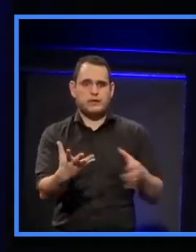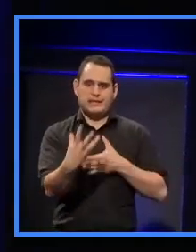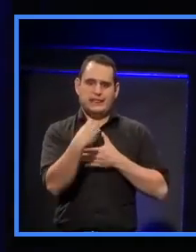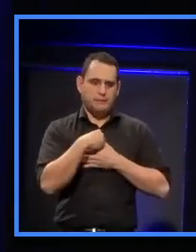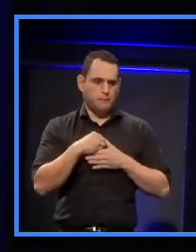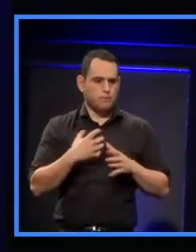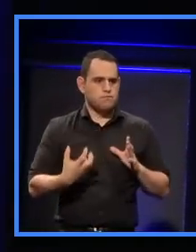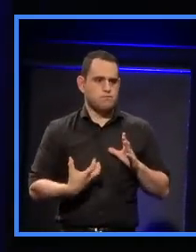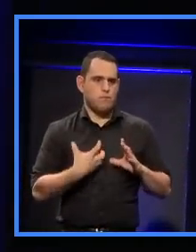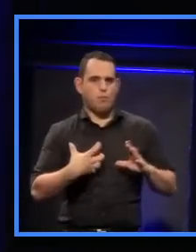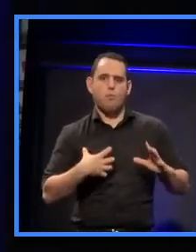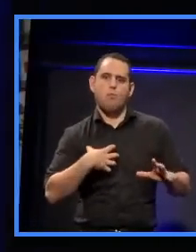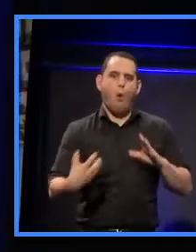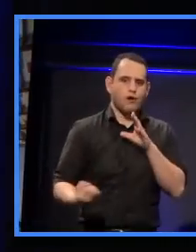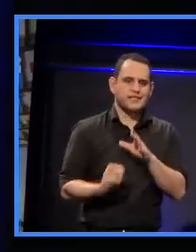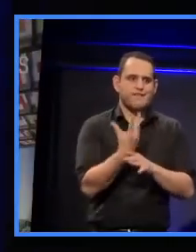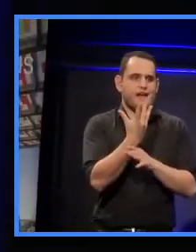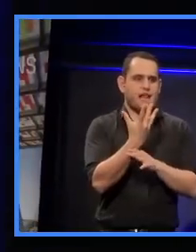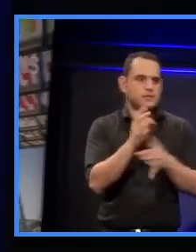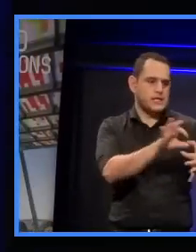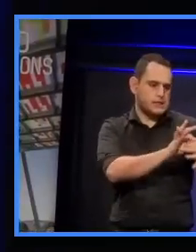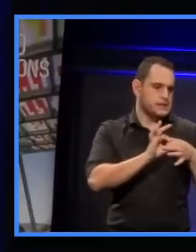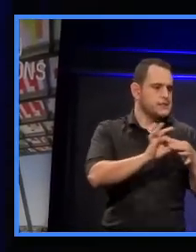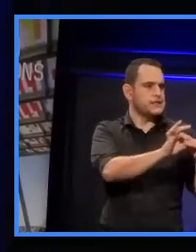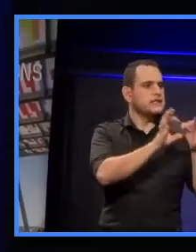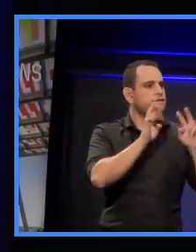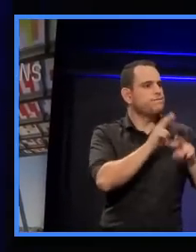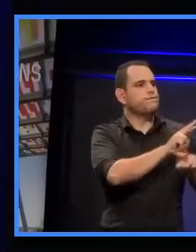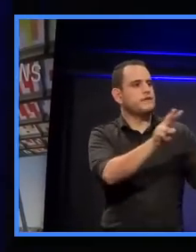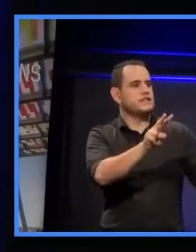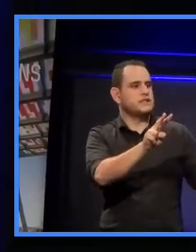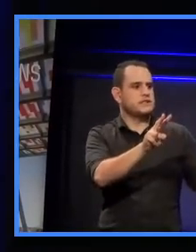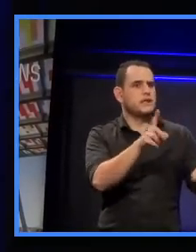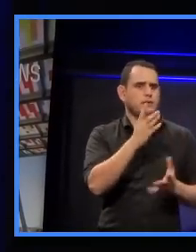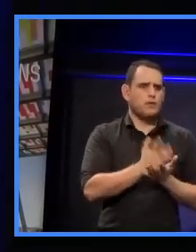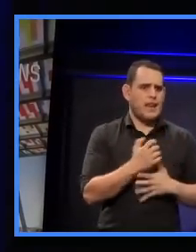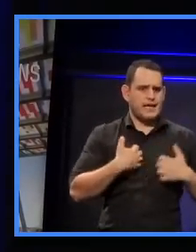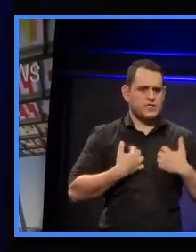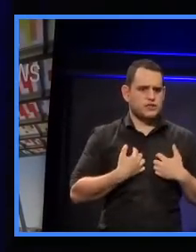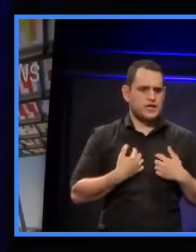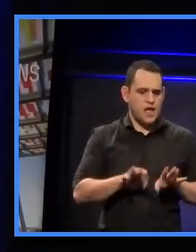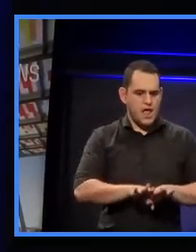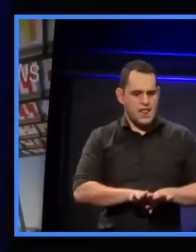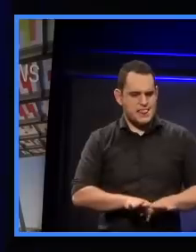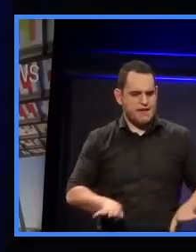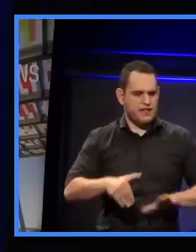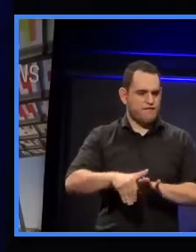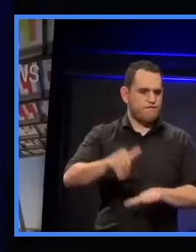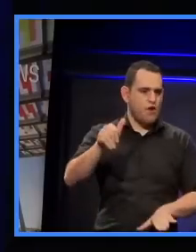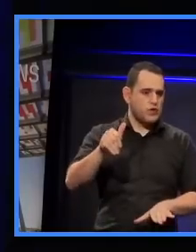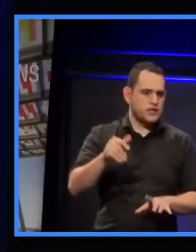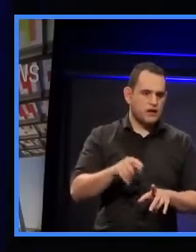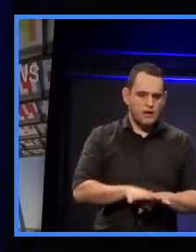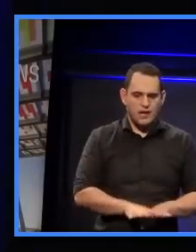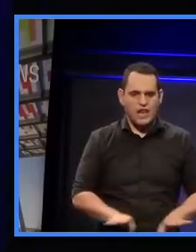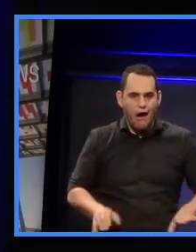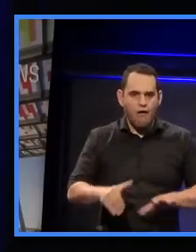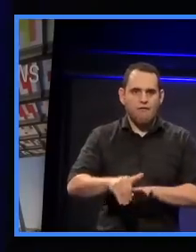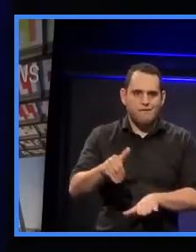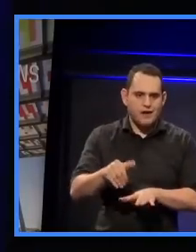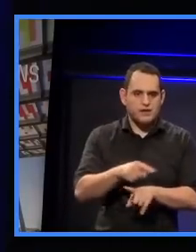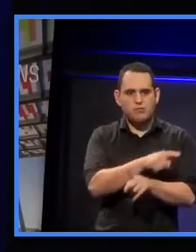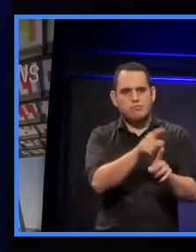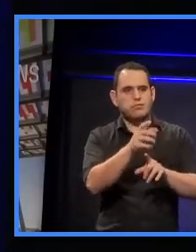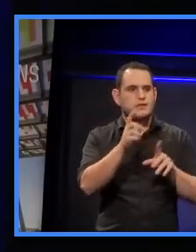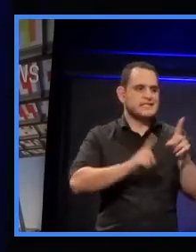developing and co-creating that vision. It's interesting, quite low levels of voting in cities and countries around the